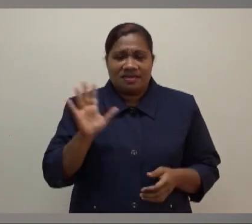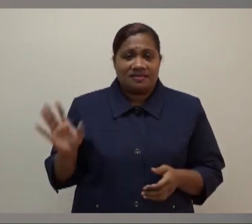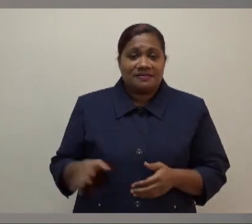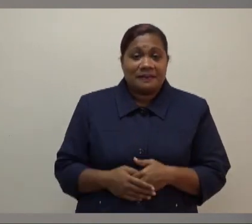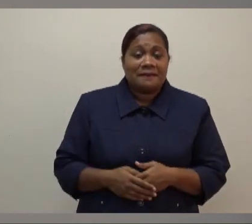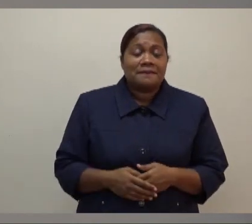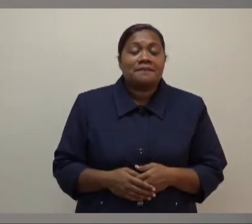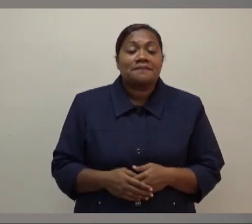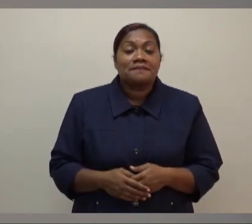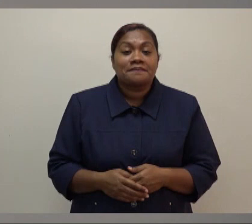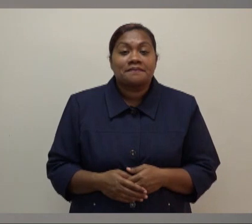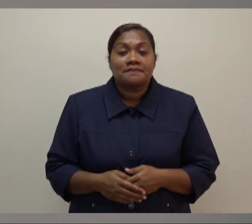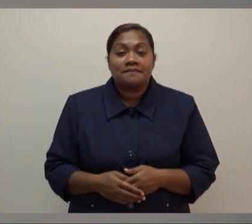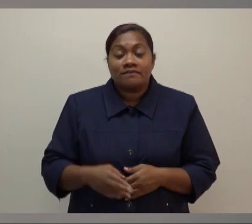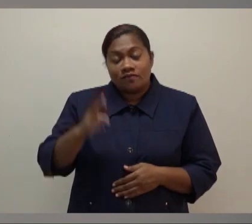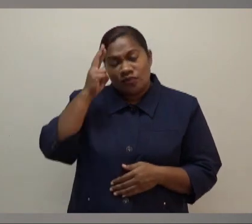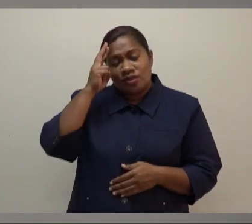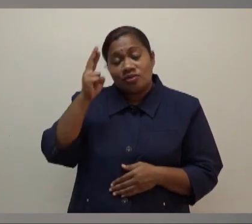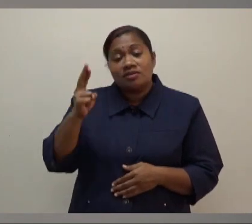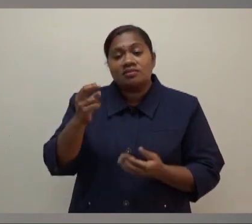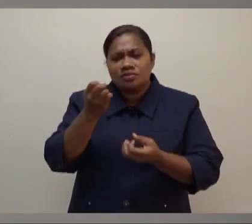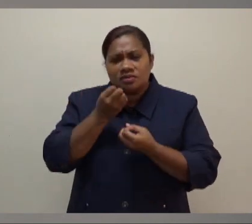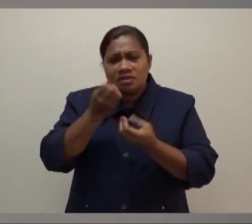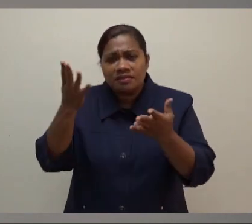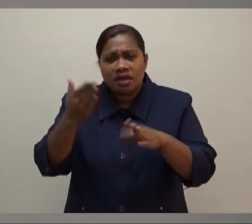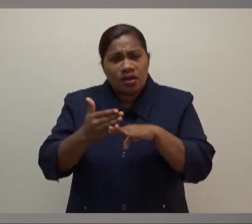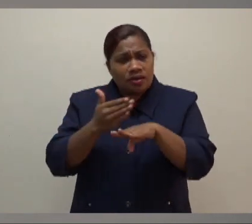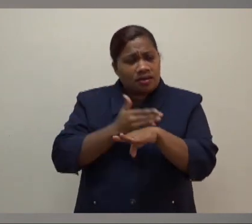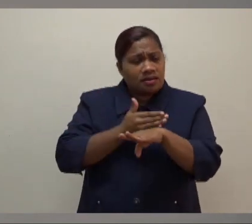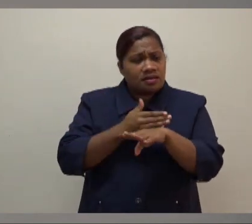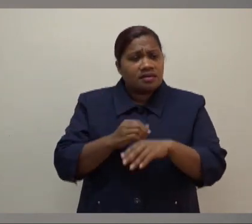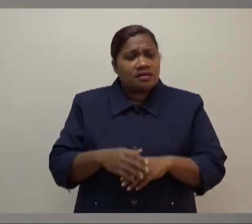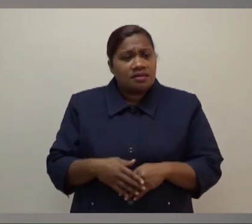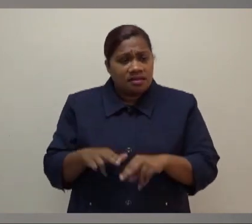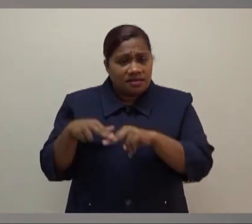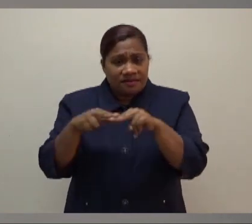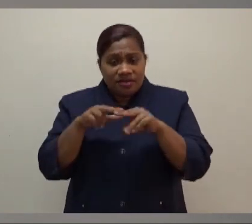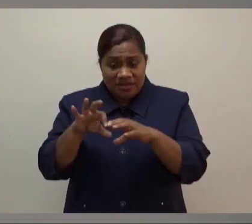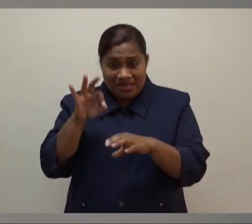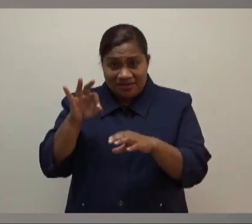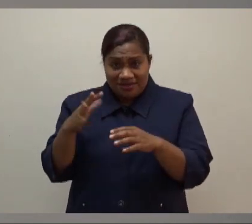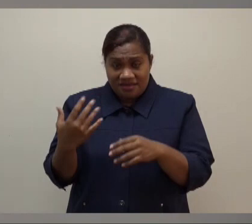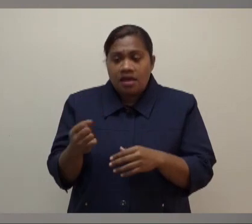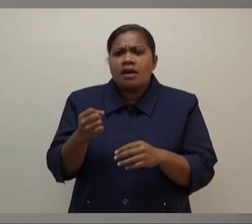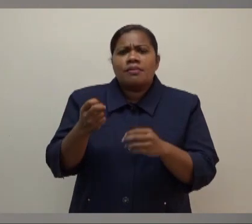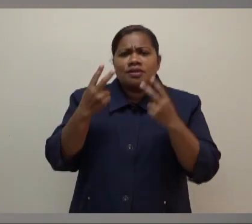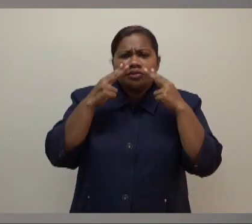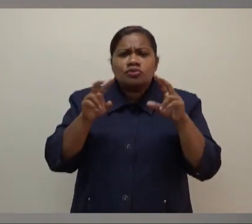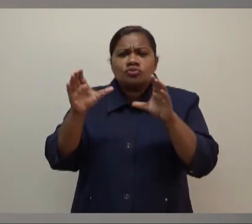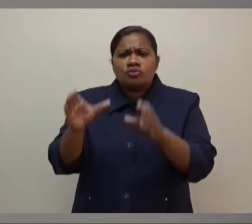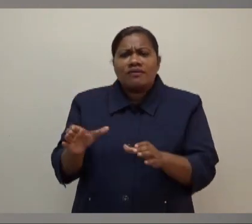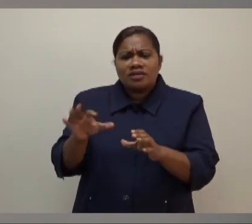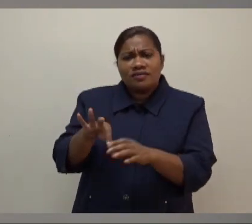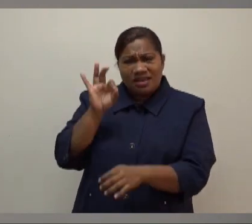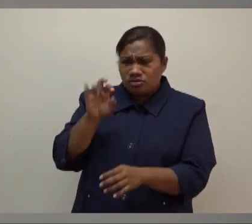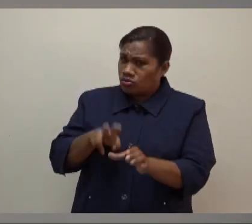So just like you've highlighted earlier, this year is a big year for Fiji, elections year. Can you confirm if the supervisor of elections has resigned?